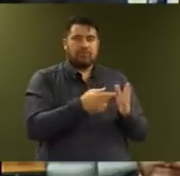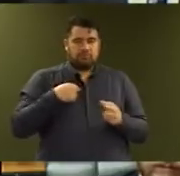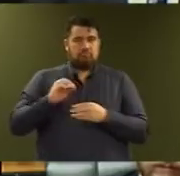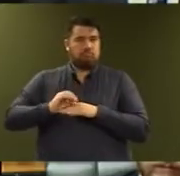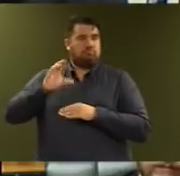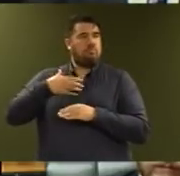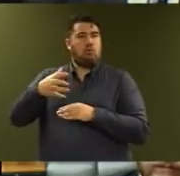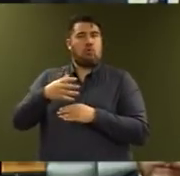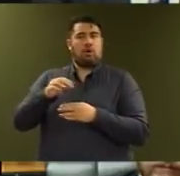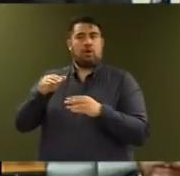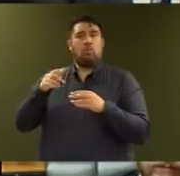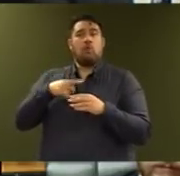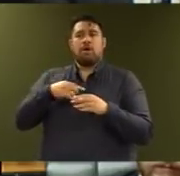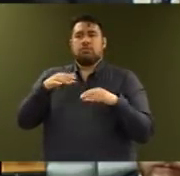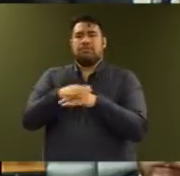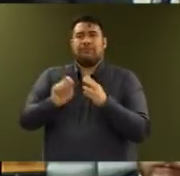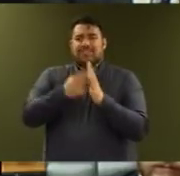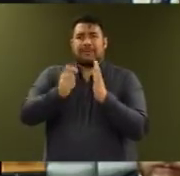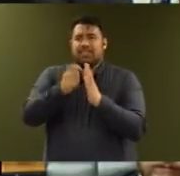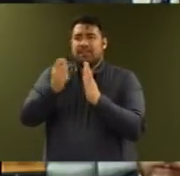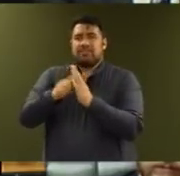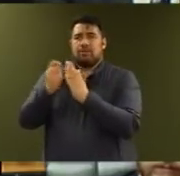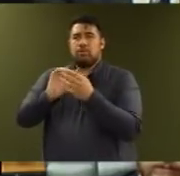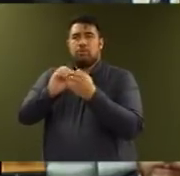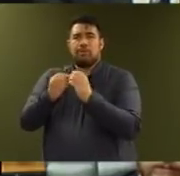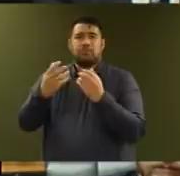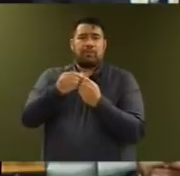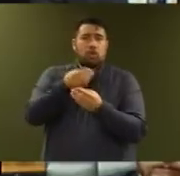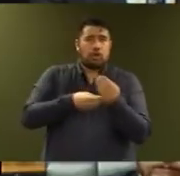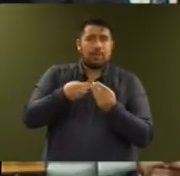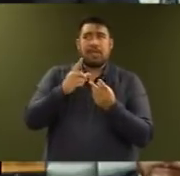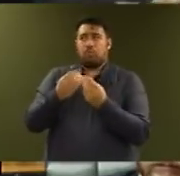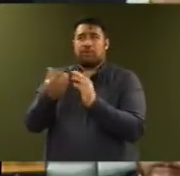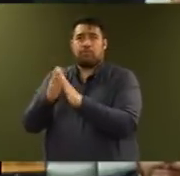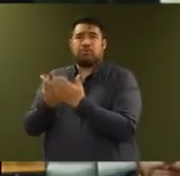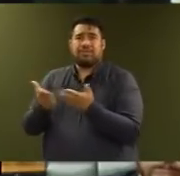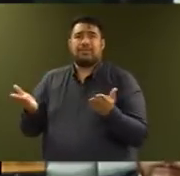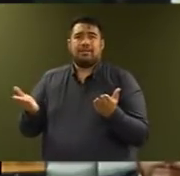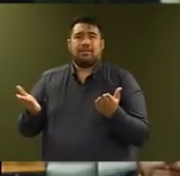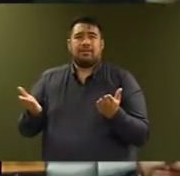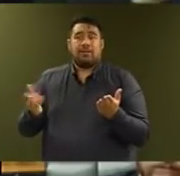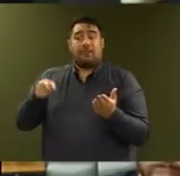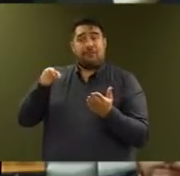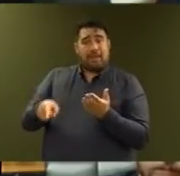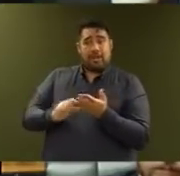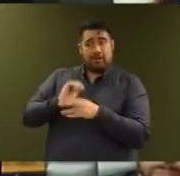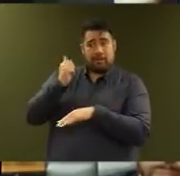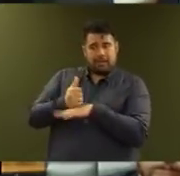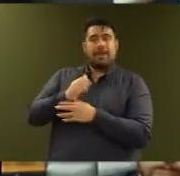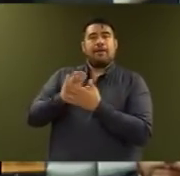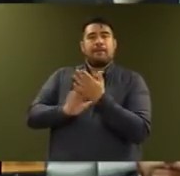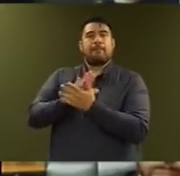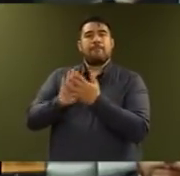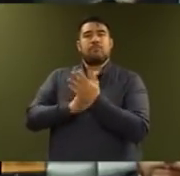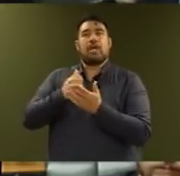we can repair the deficits that are undermining our economy and communities. This will lay the foundations for our economic